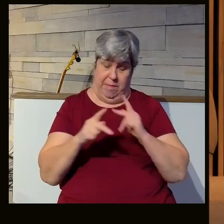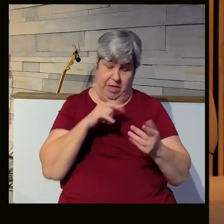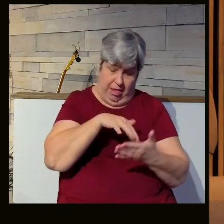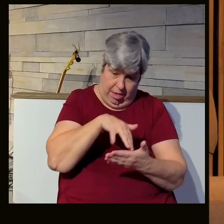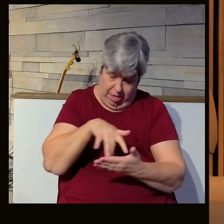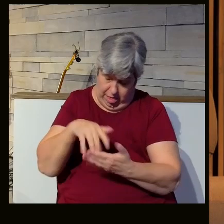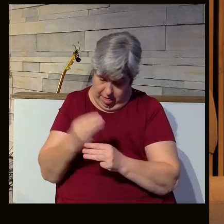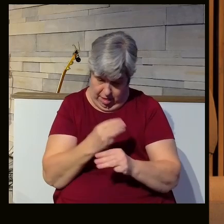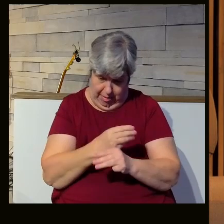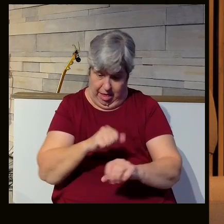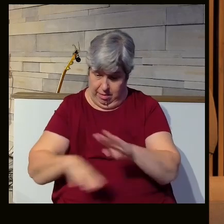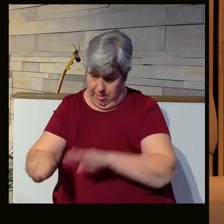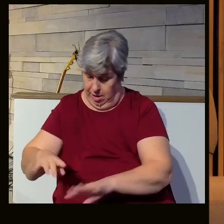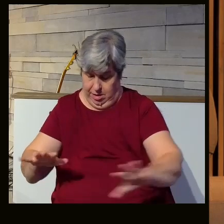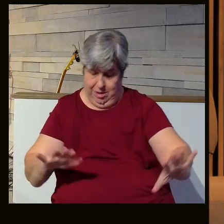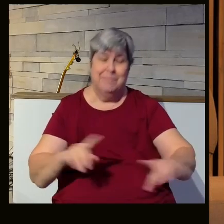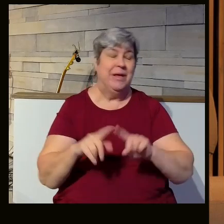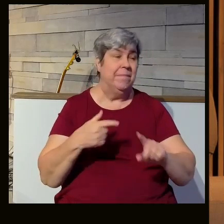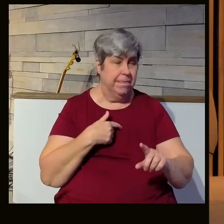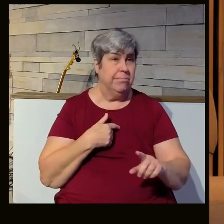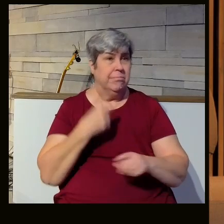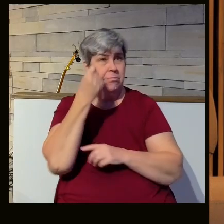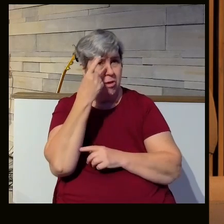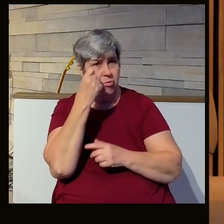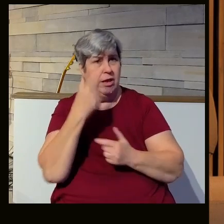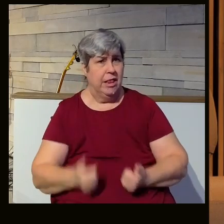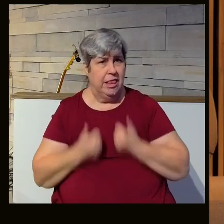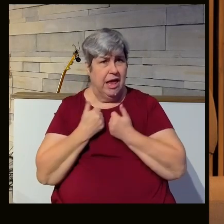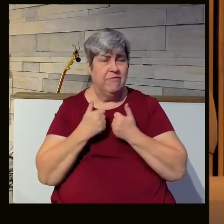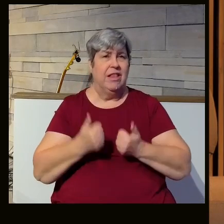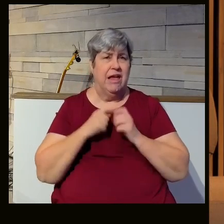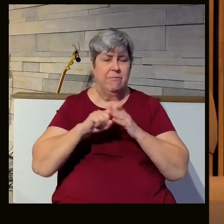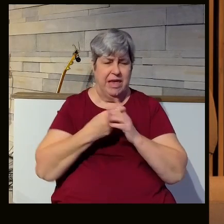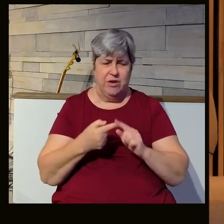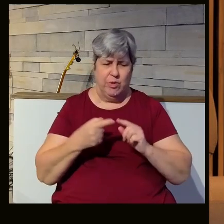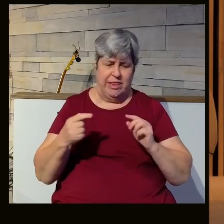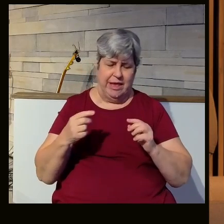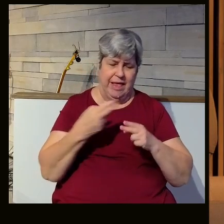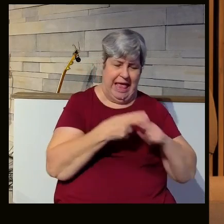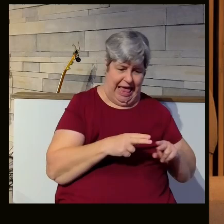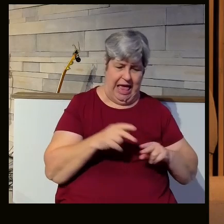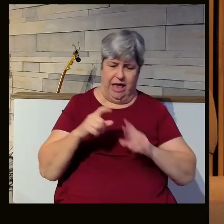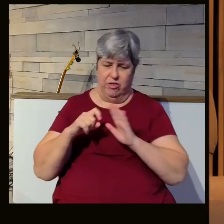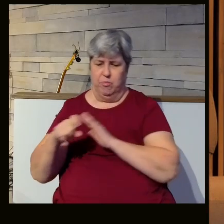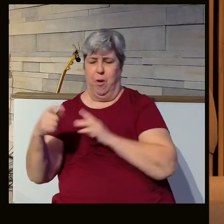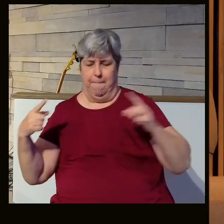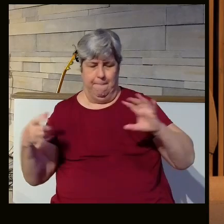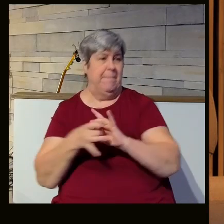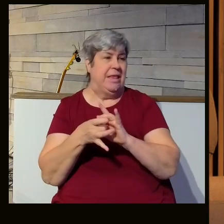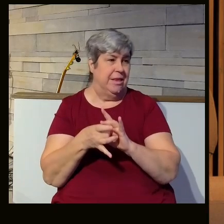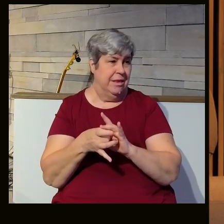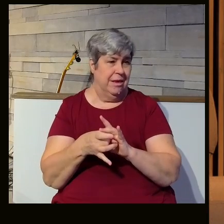and all that math and all that coursework. But as I understand life, life begins at conception by every definition of what life is